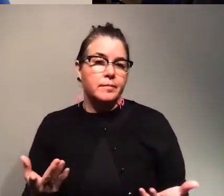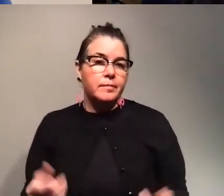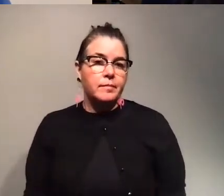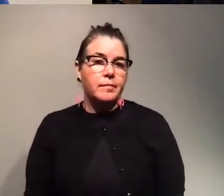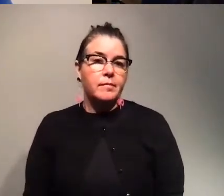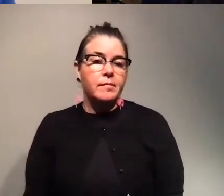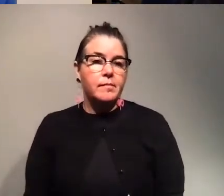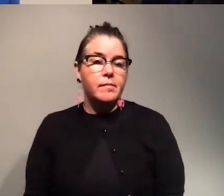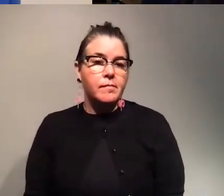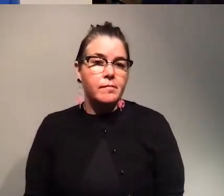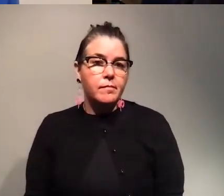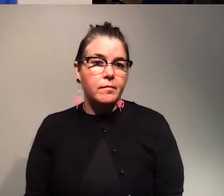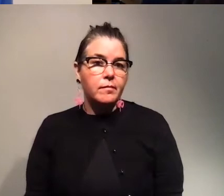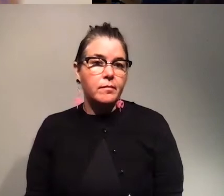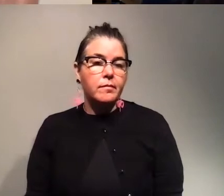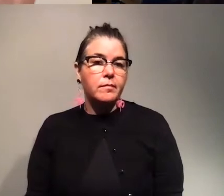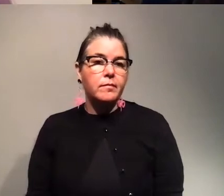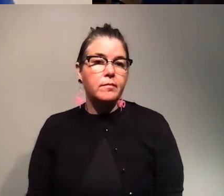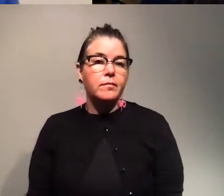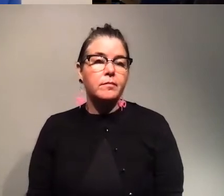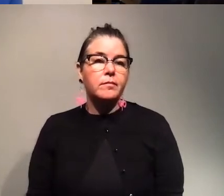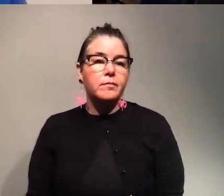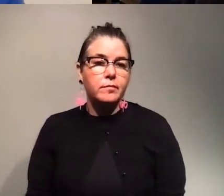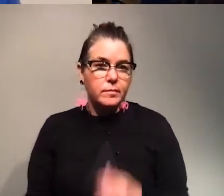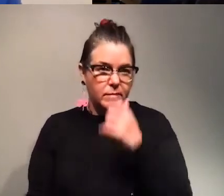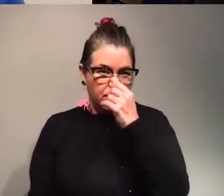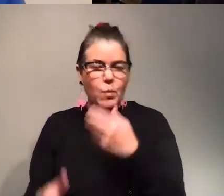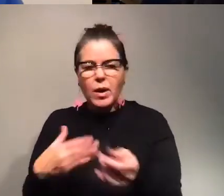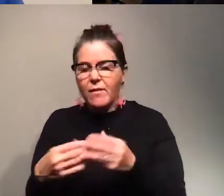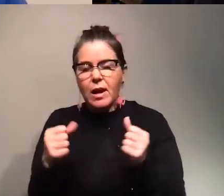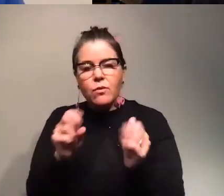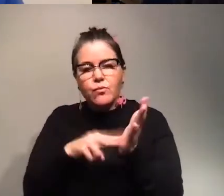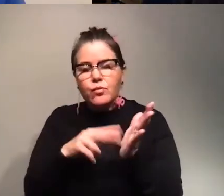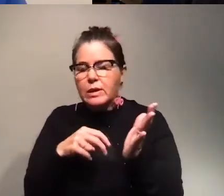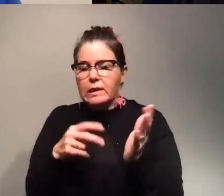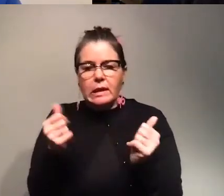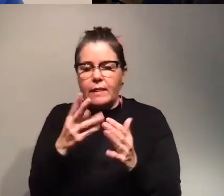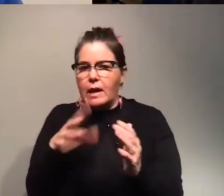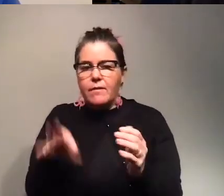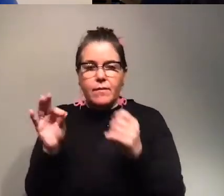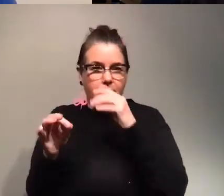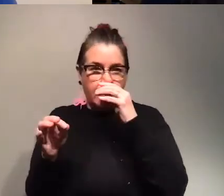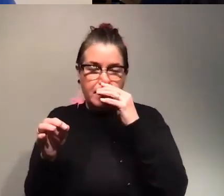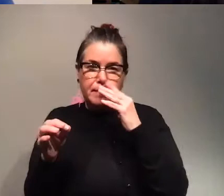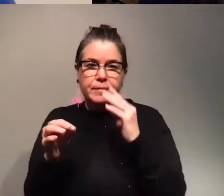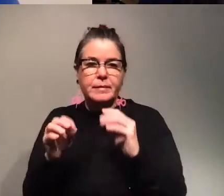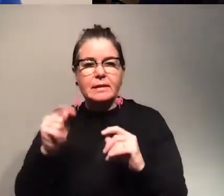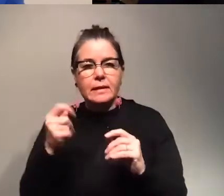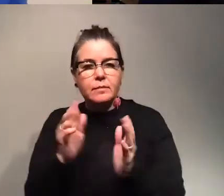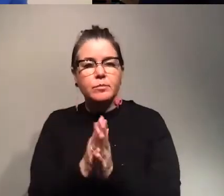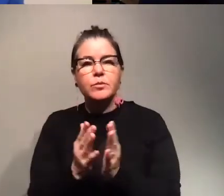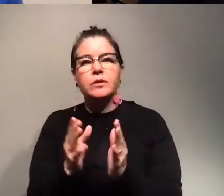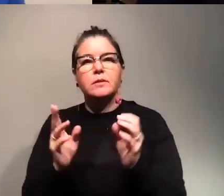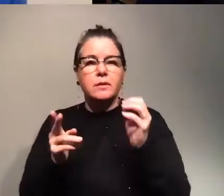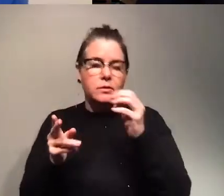to do it like whatever i can read and whatever i can find mainly systems groups and historical novels